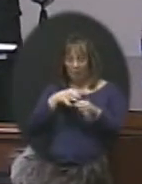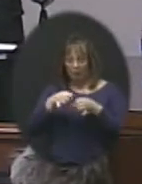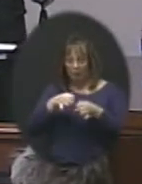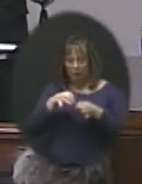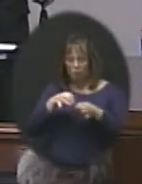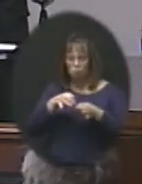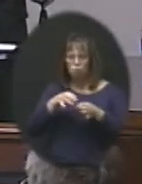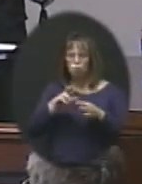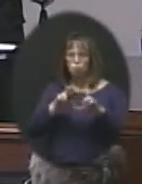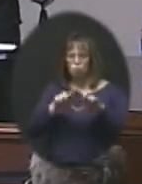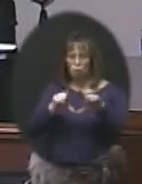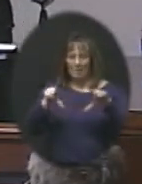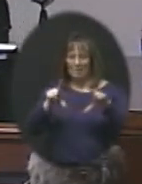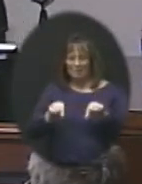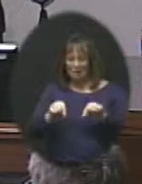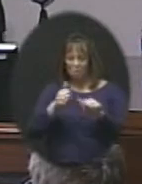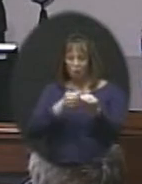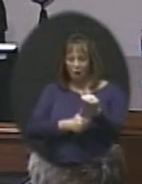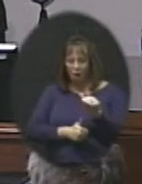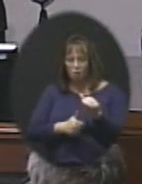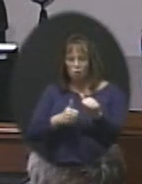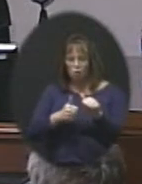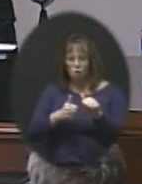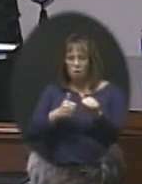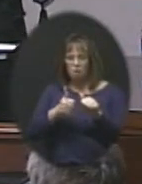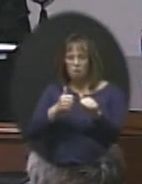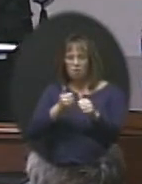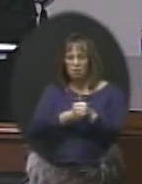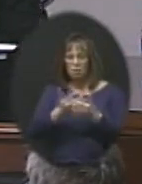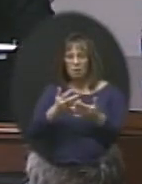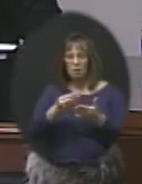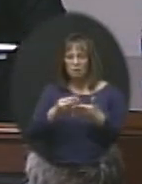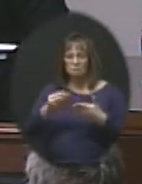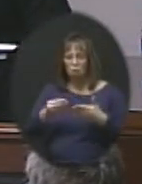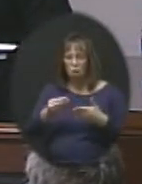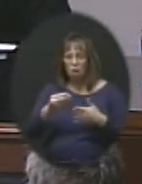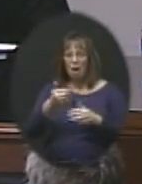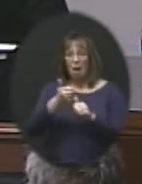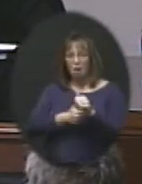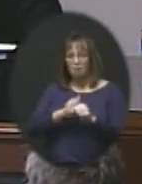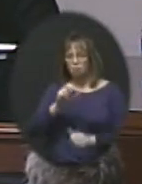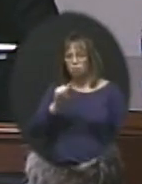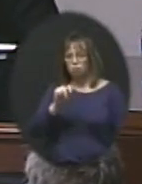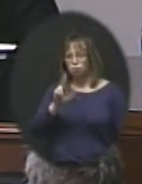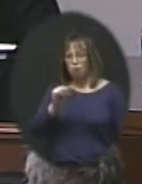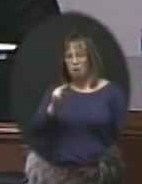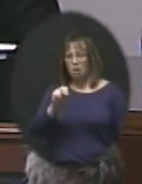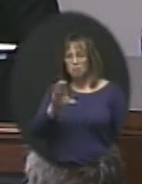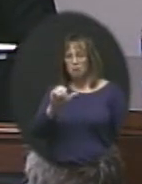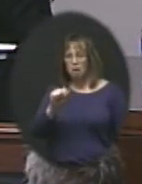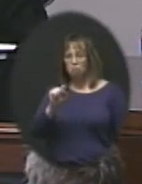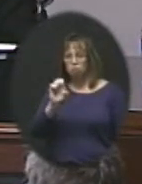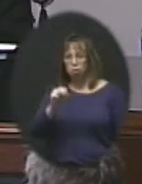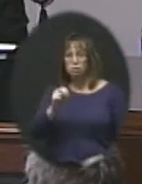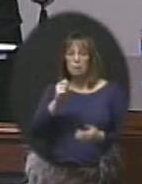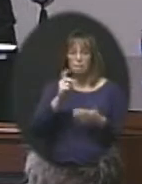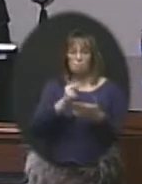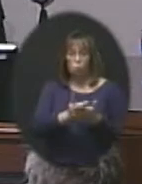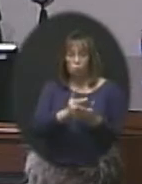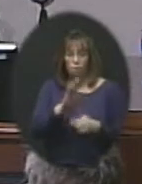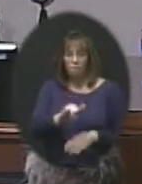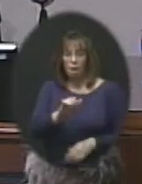itemized receipts for every purchasing card transaction. Every transaction is approved and reviewed by an administrator.